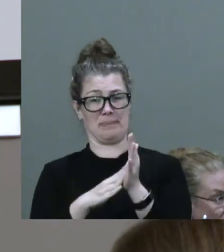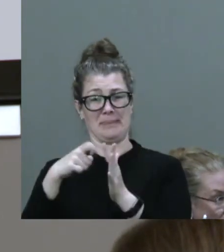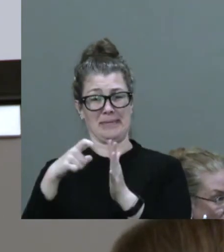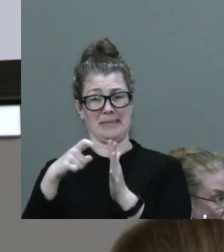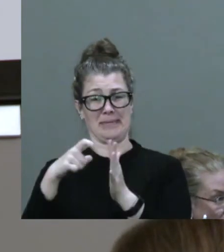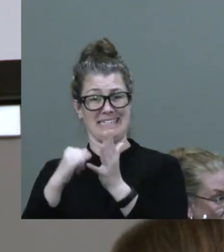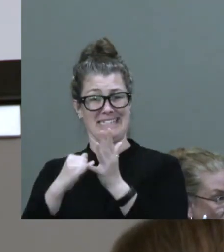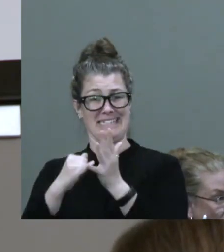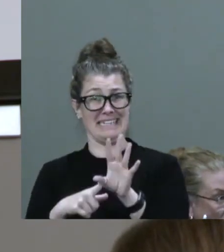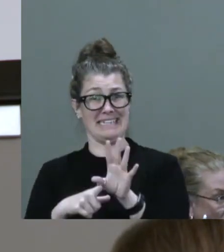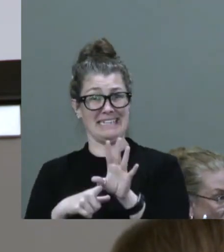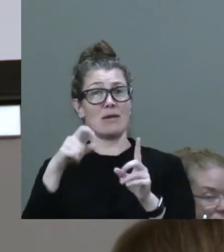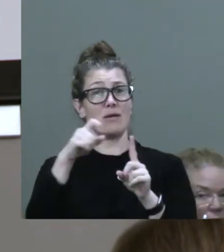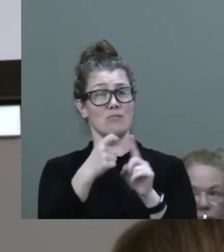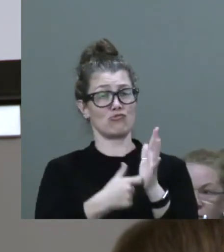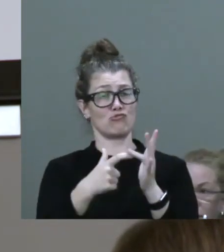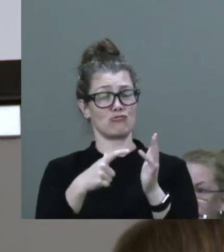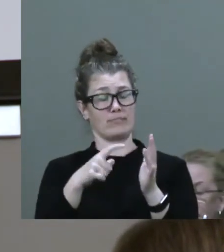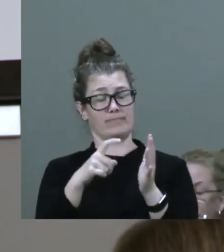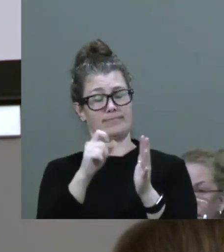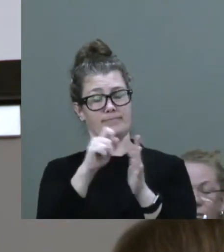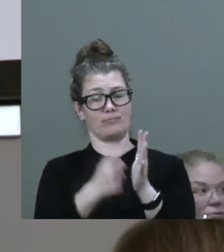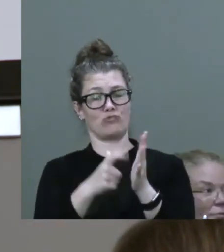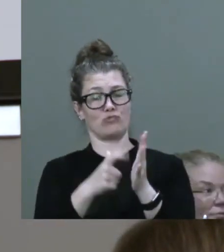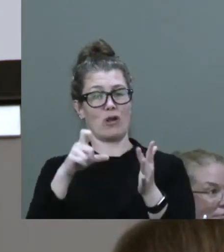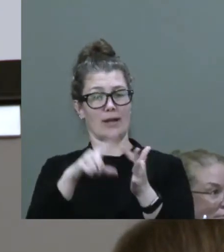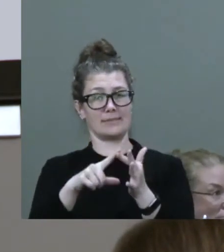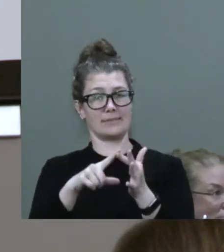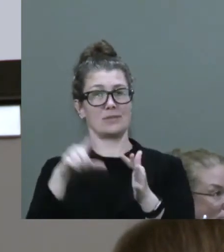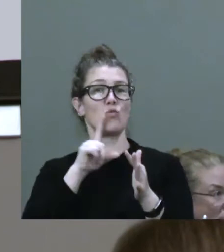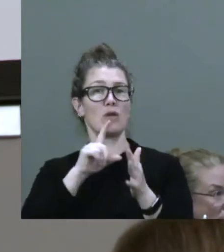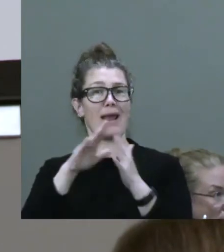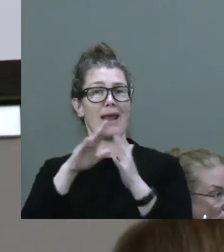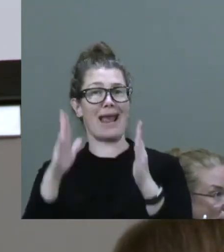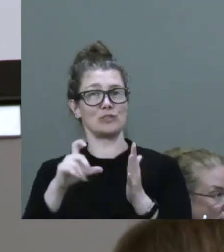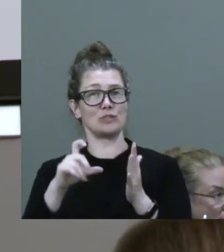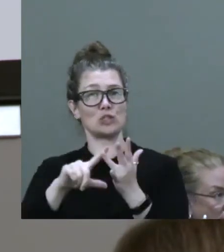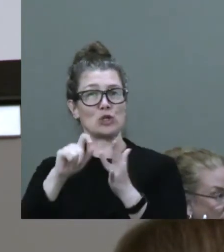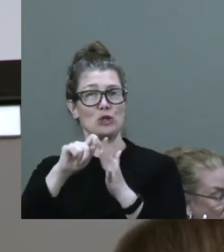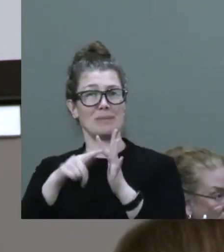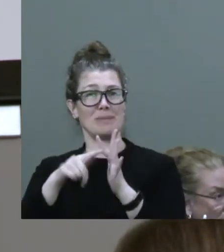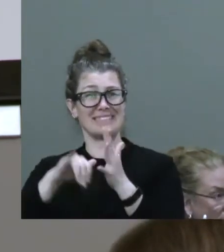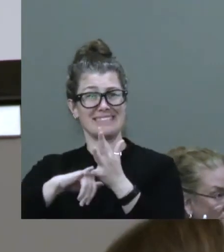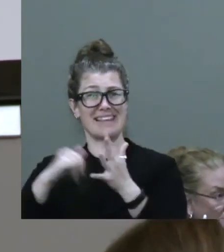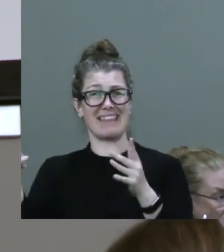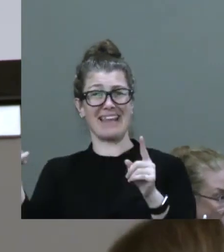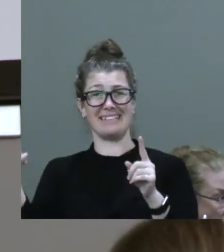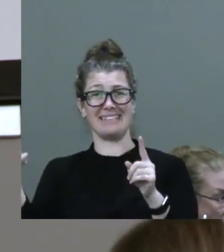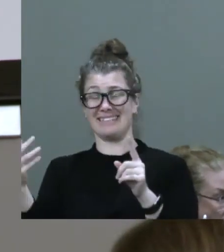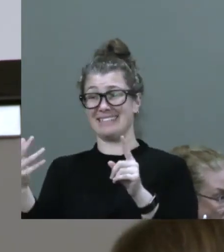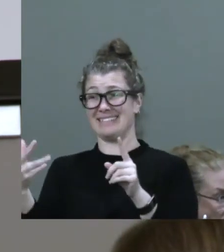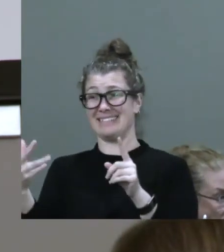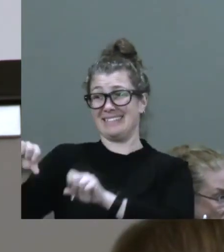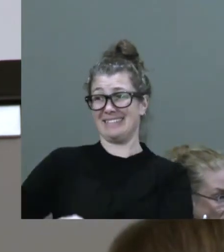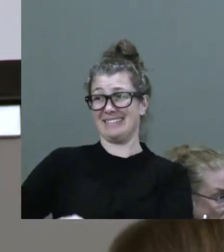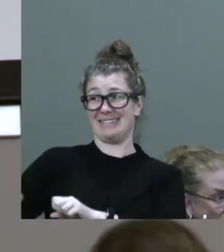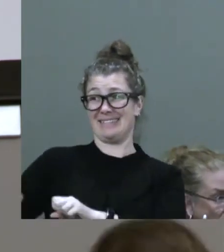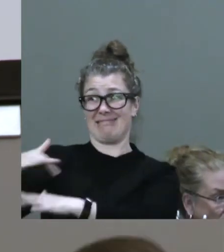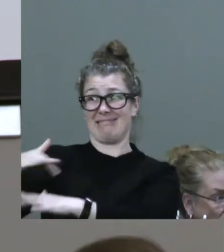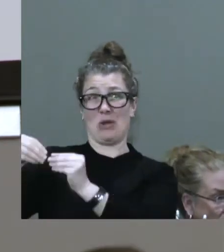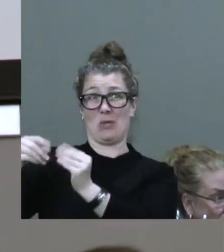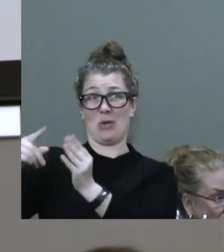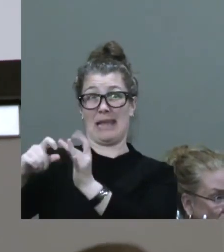PricewaterhouseCoopers. You know, the kind of pilot fish that swim alongside the liberals whenever they're in government, quite frankly.